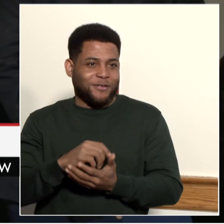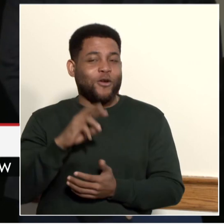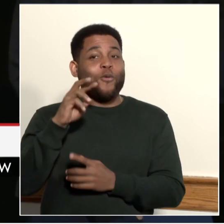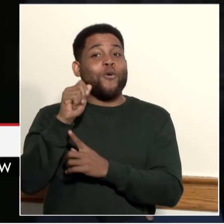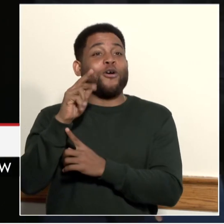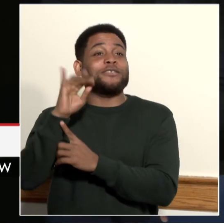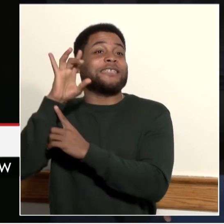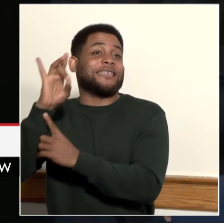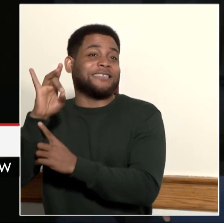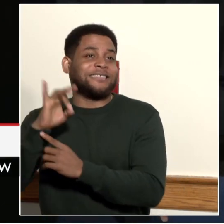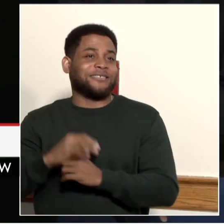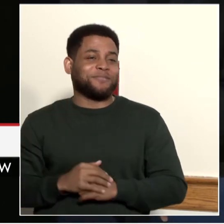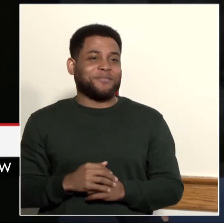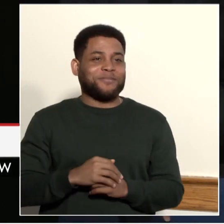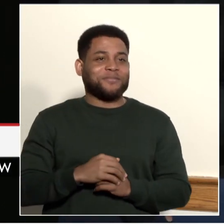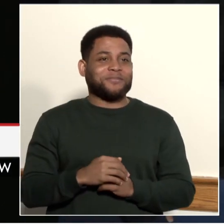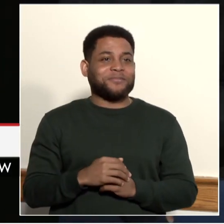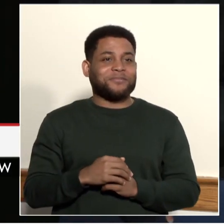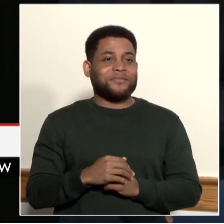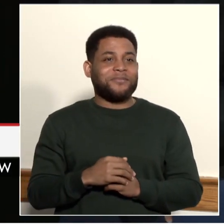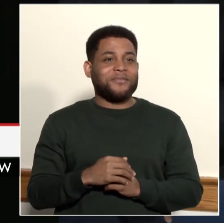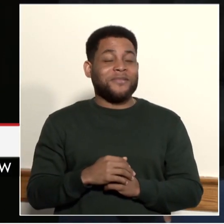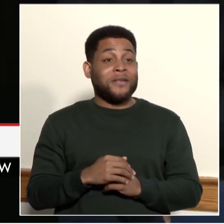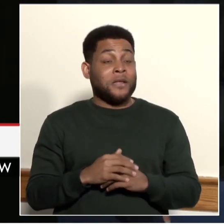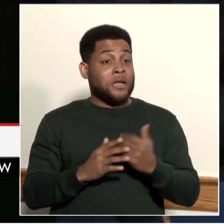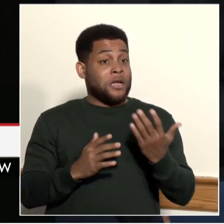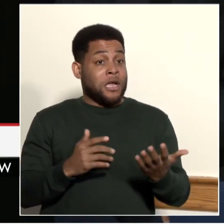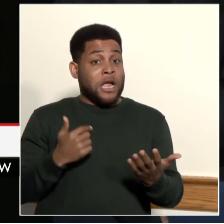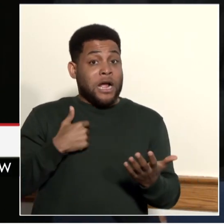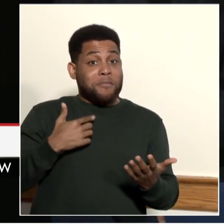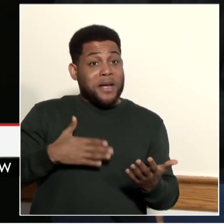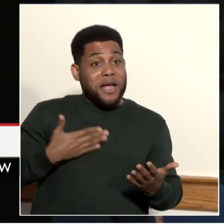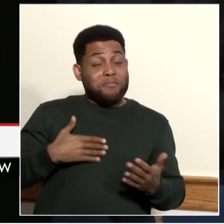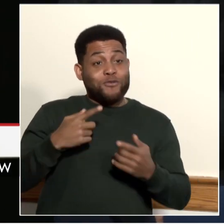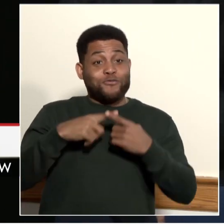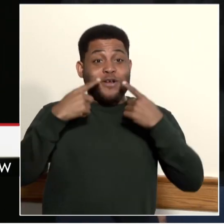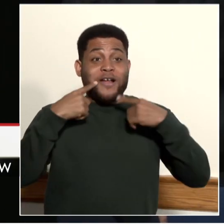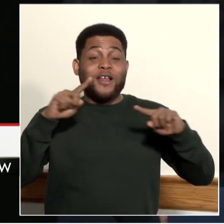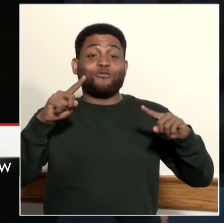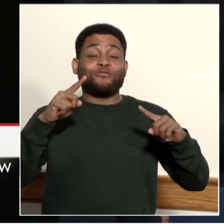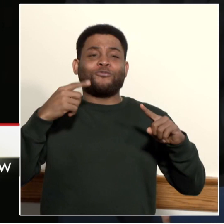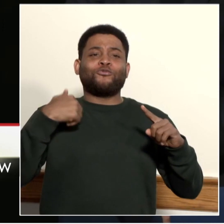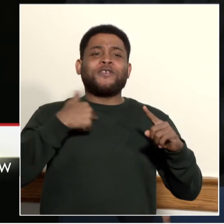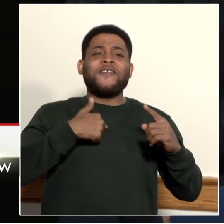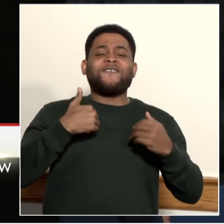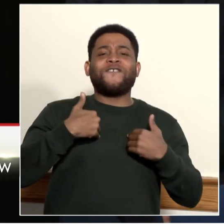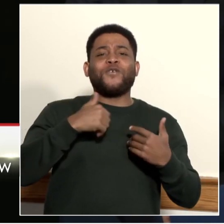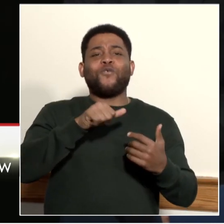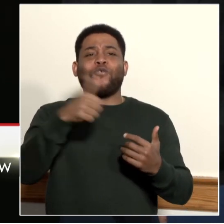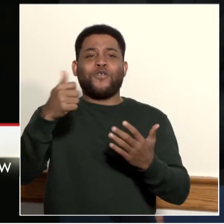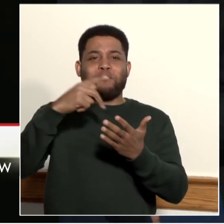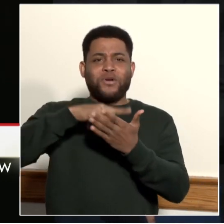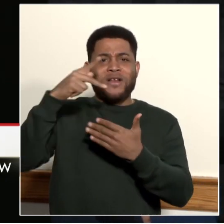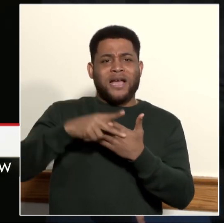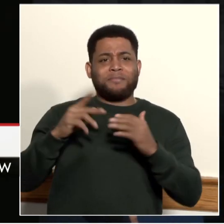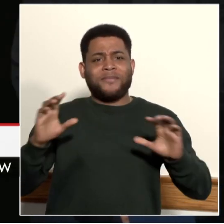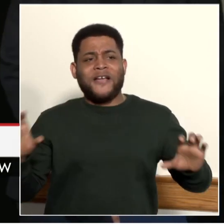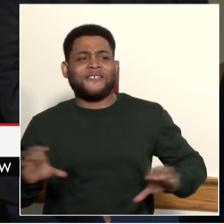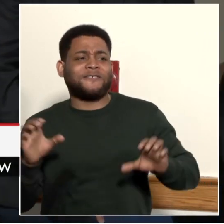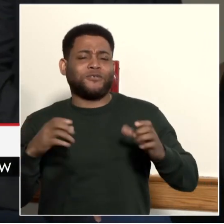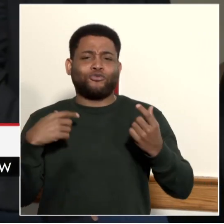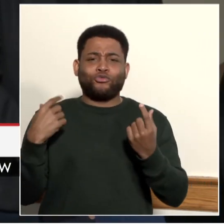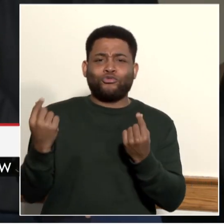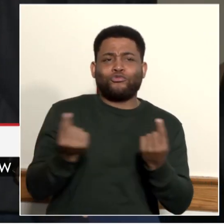school. In fact, I'm happy to announce today that we are awarding $1.4 million in